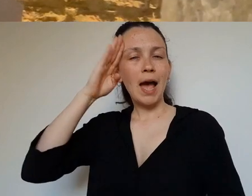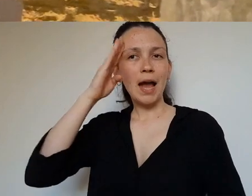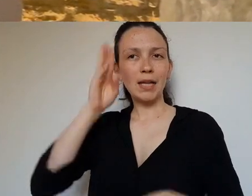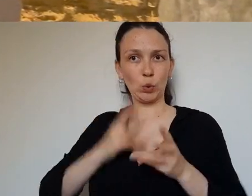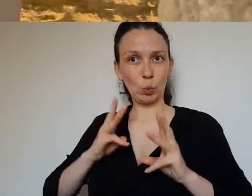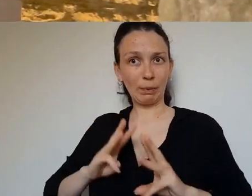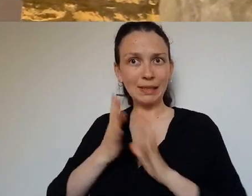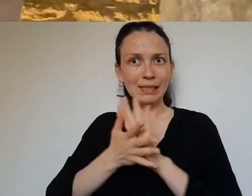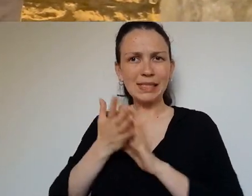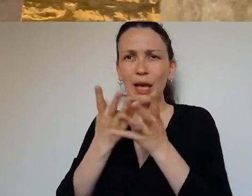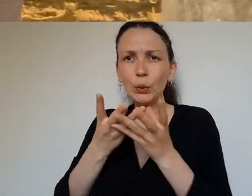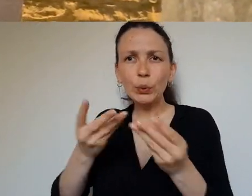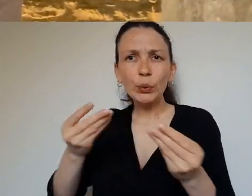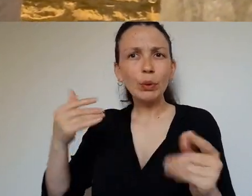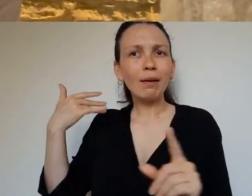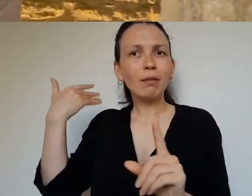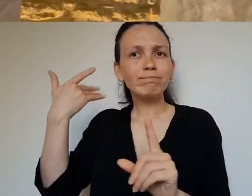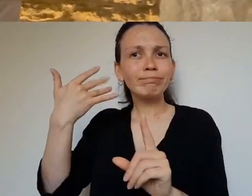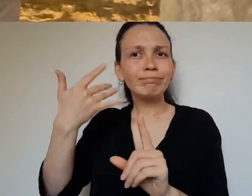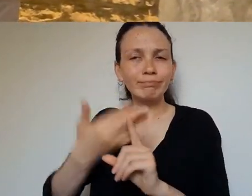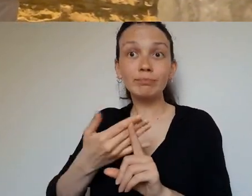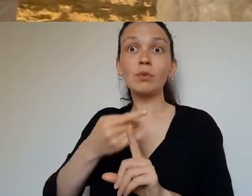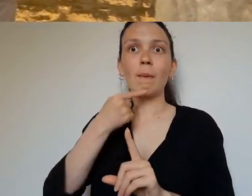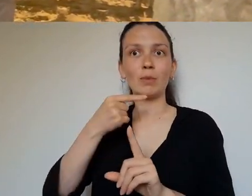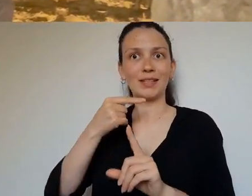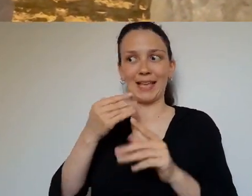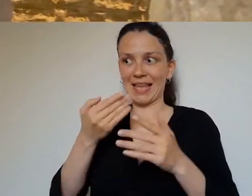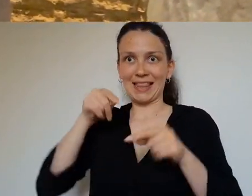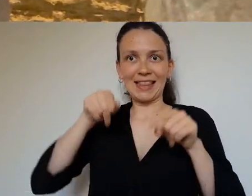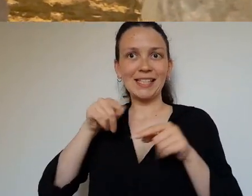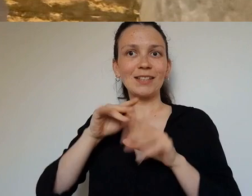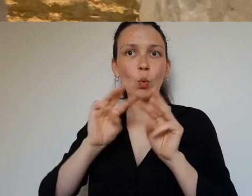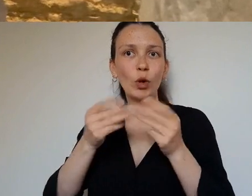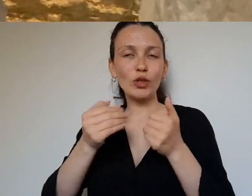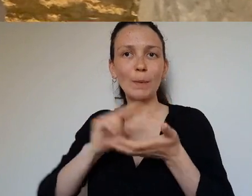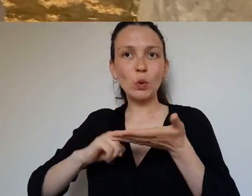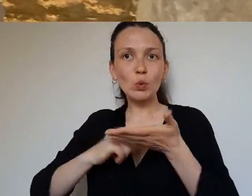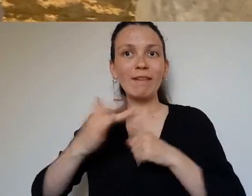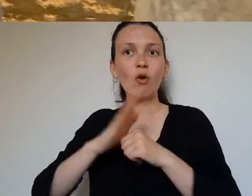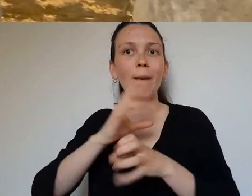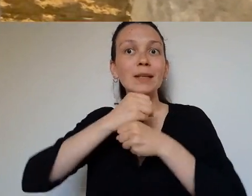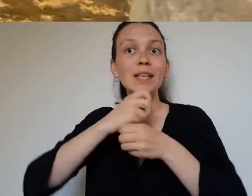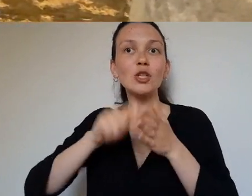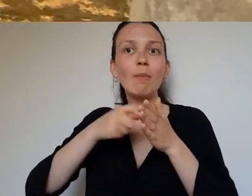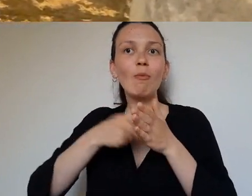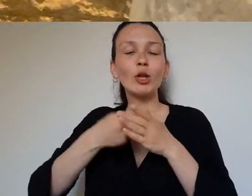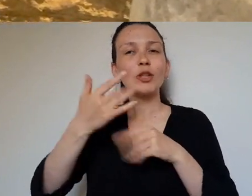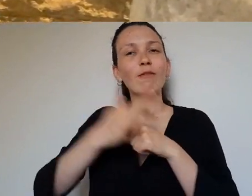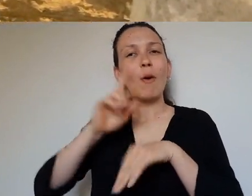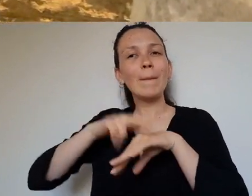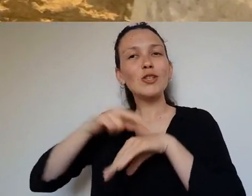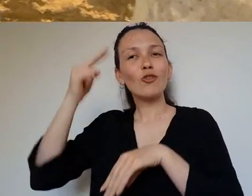culture is well documented, but here it is reinstated, to enable us to reconsider the layers of oppression that Deevy's text reveals.